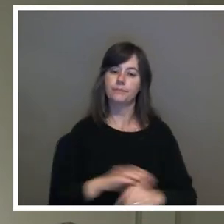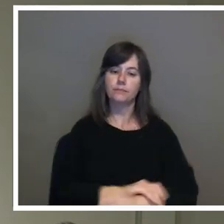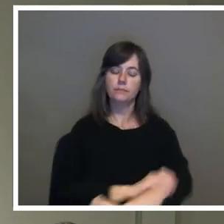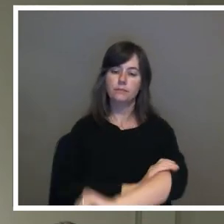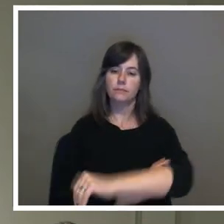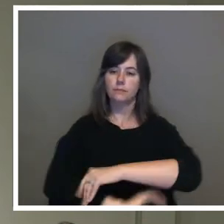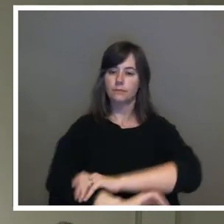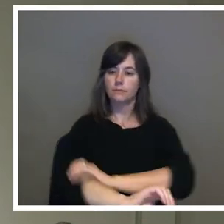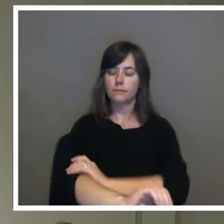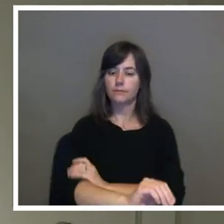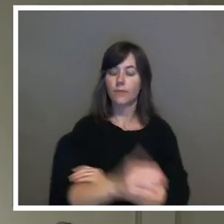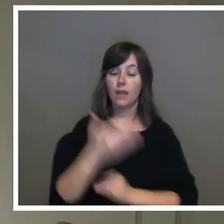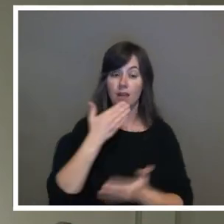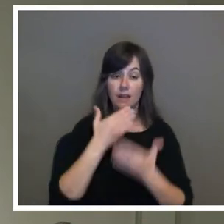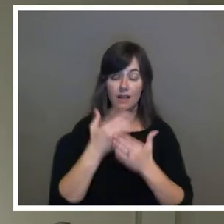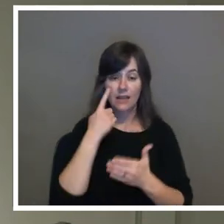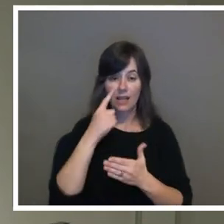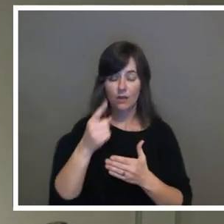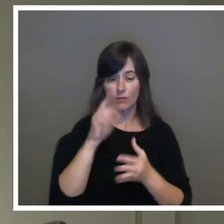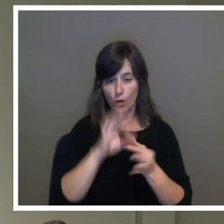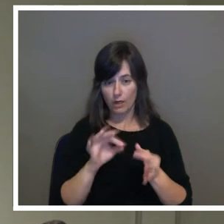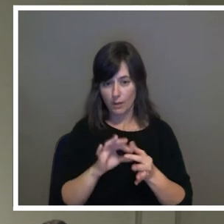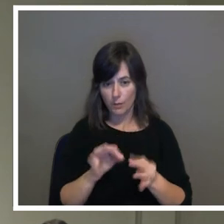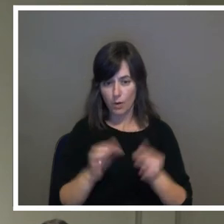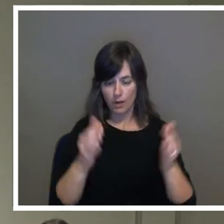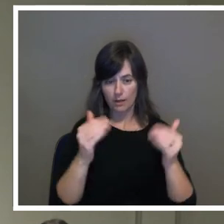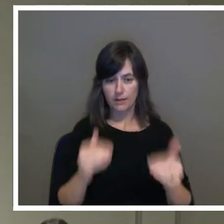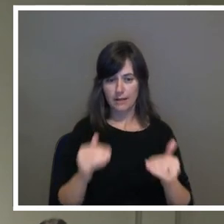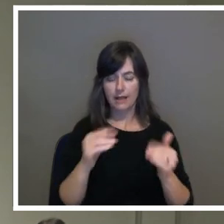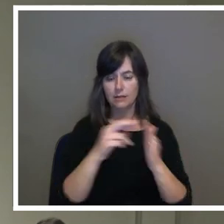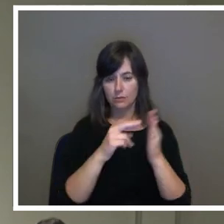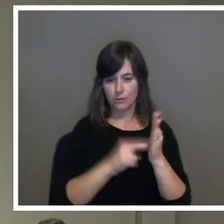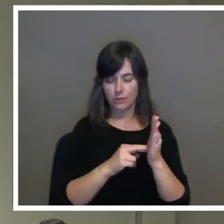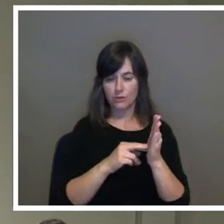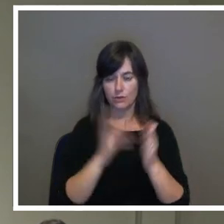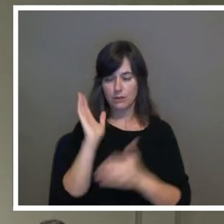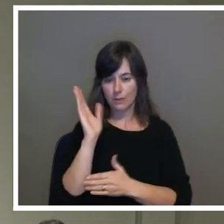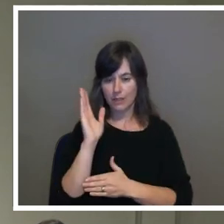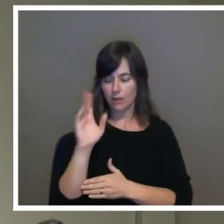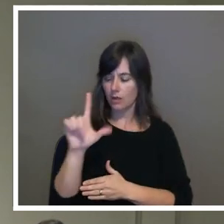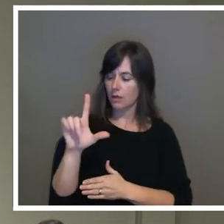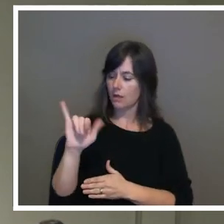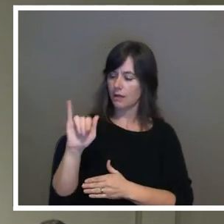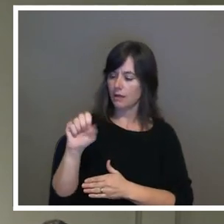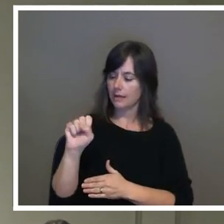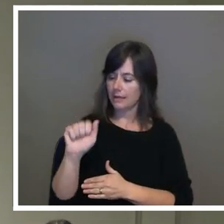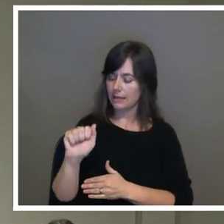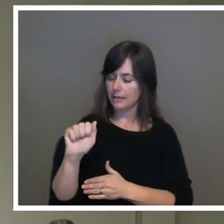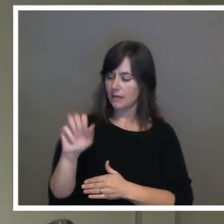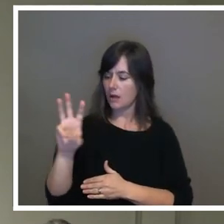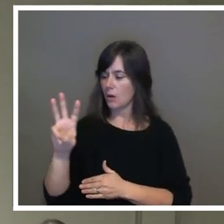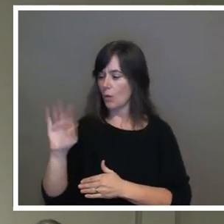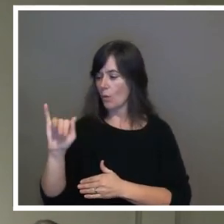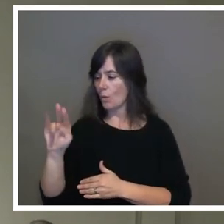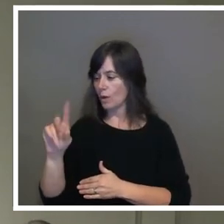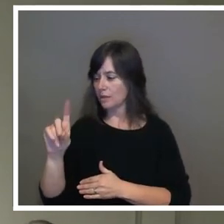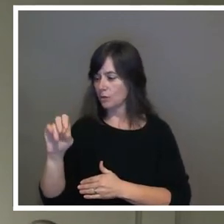Thank you for your input. Our next registered speaker is Lisa Wendorf, followed by Richard Owen.